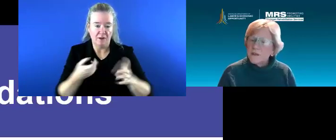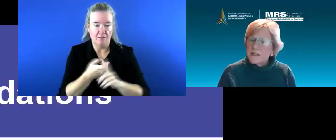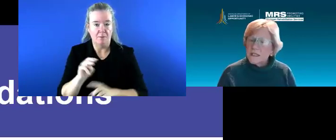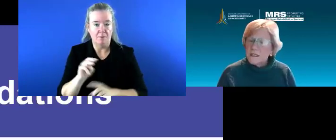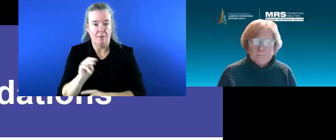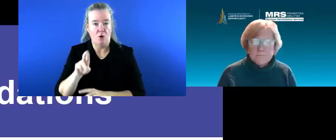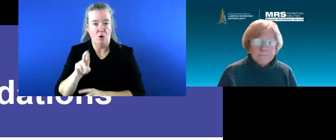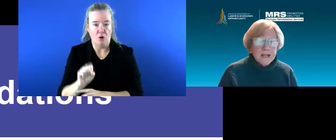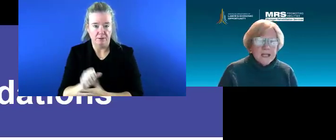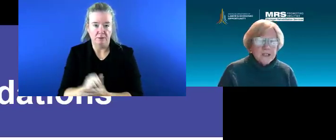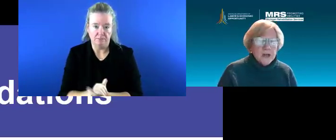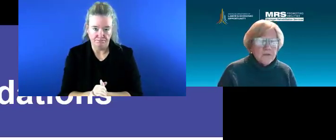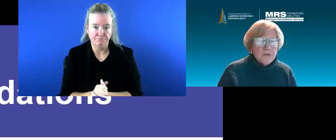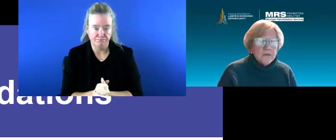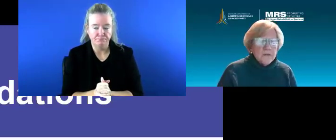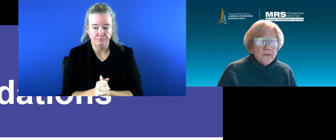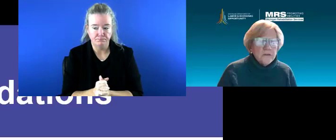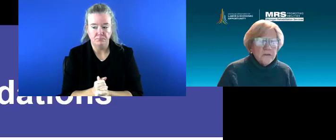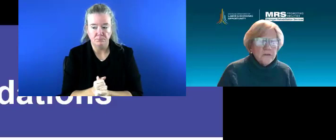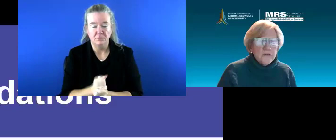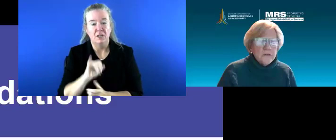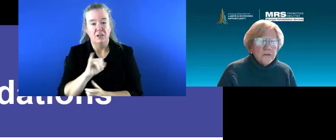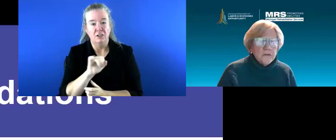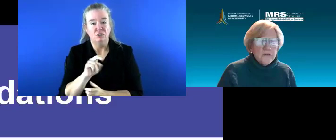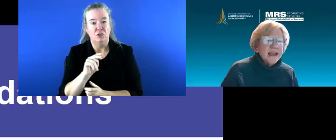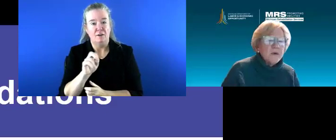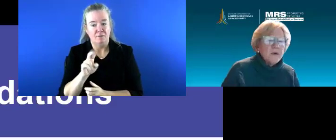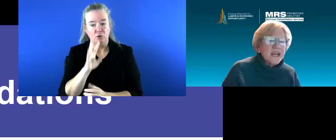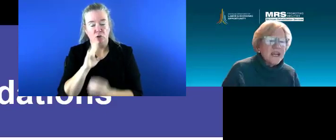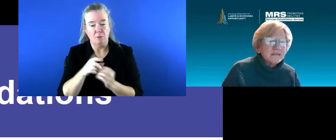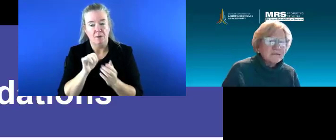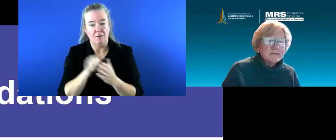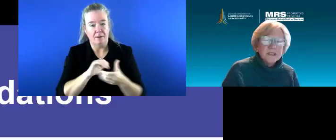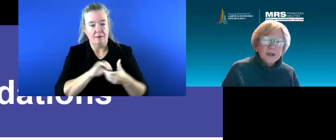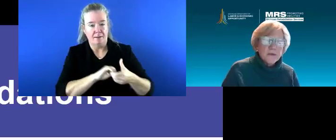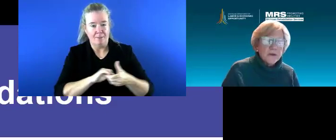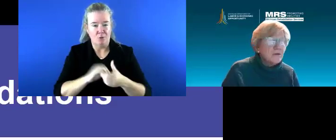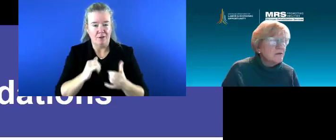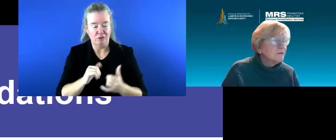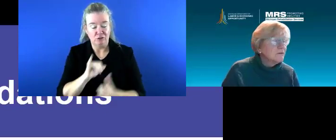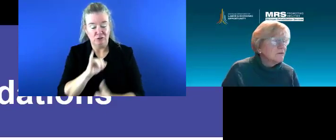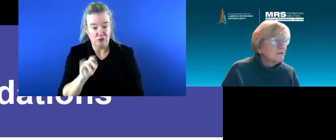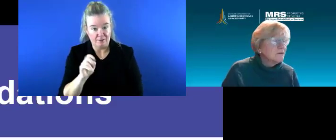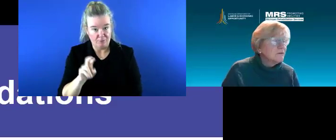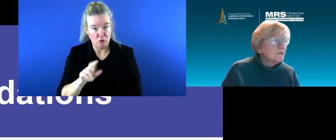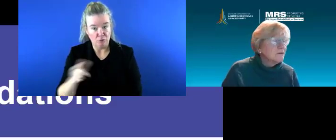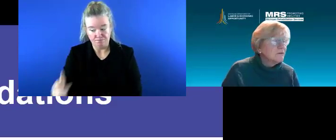Rehab Services. Jennifer will talk about that collaboration. Jennifer?